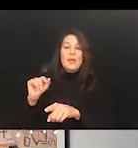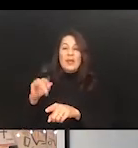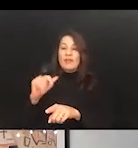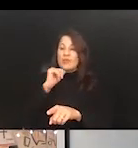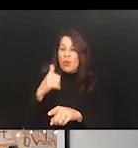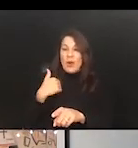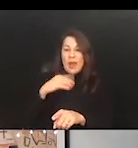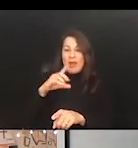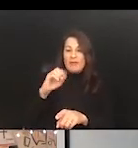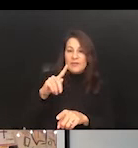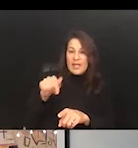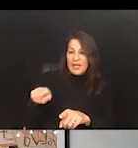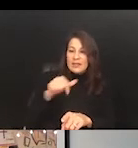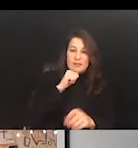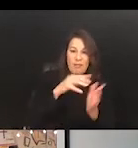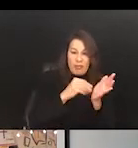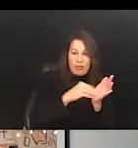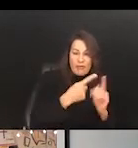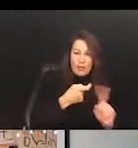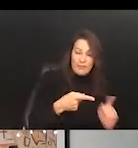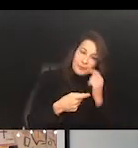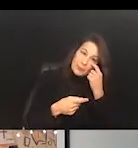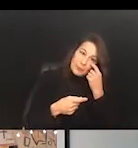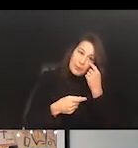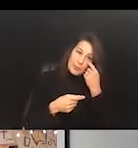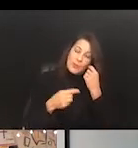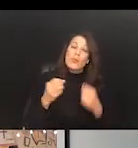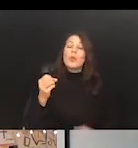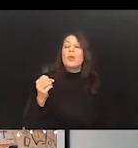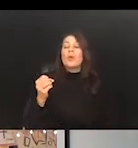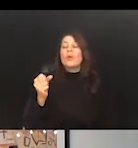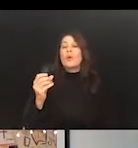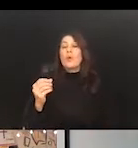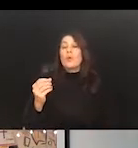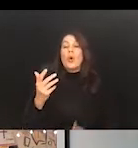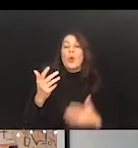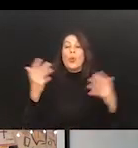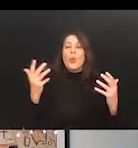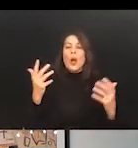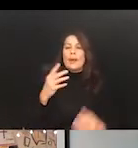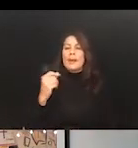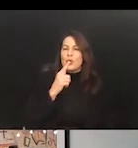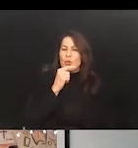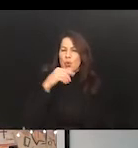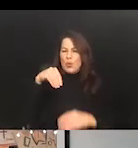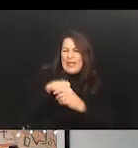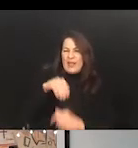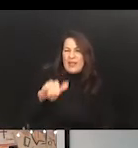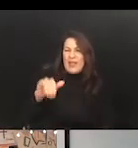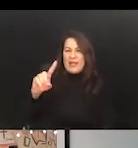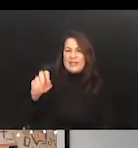that it's learning from. So what and who is in that data is the big question.